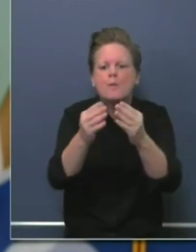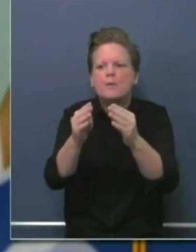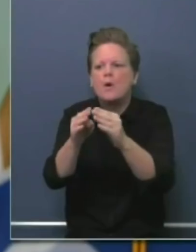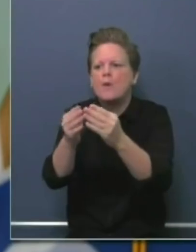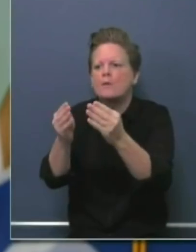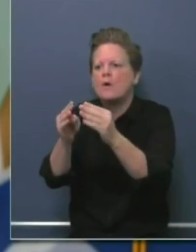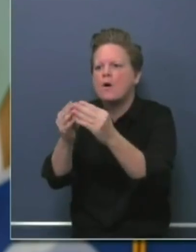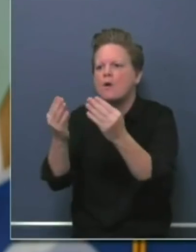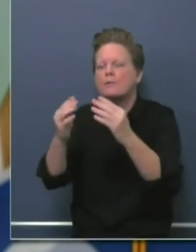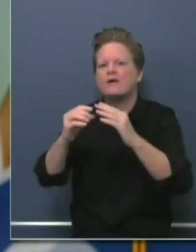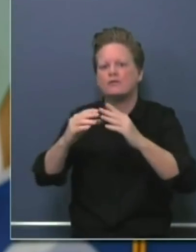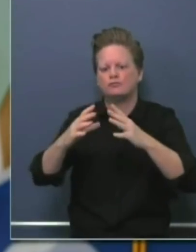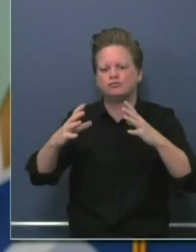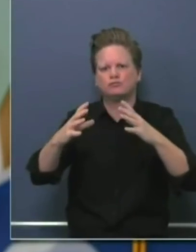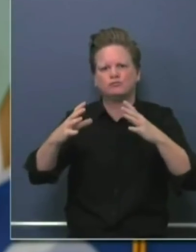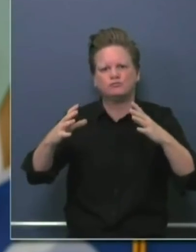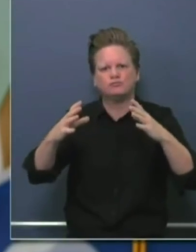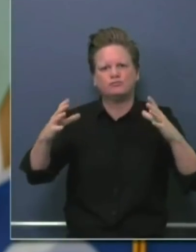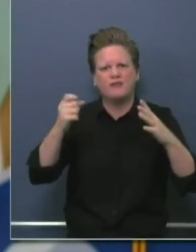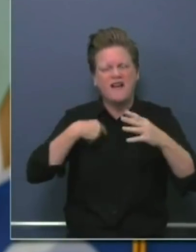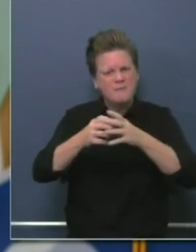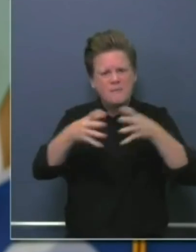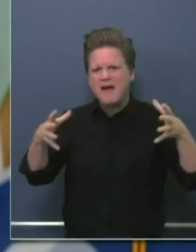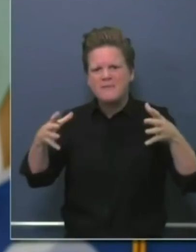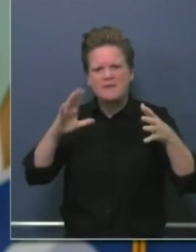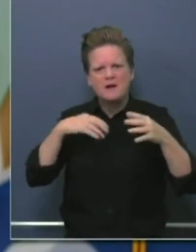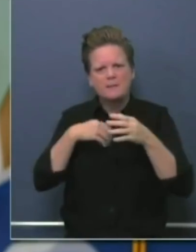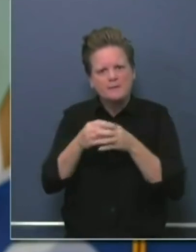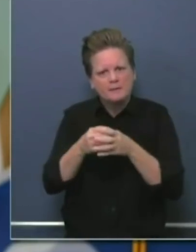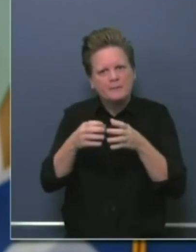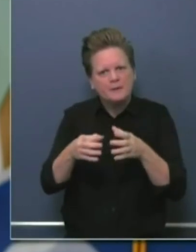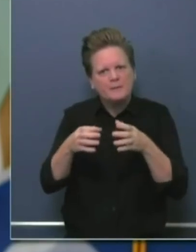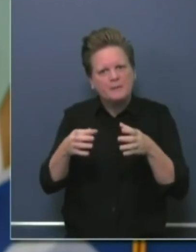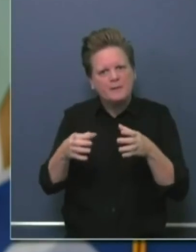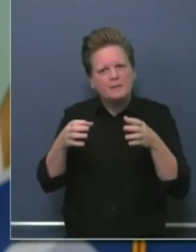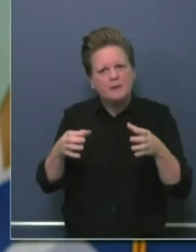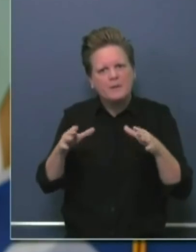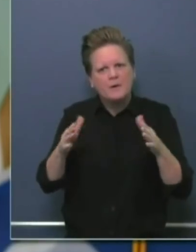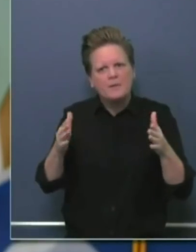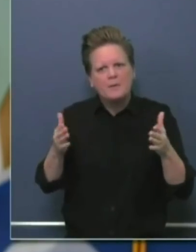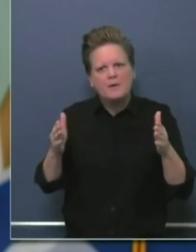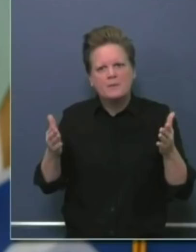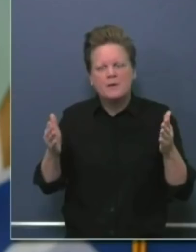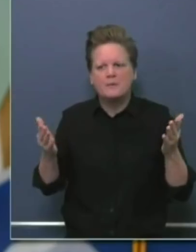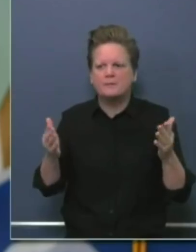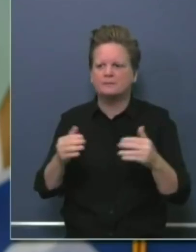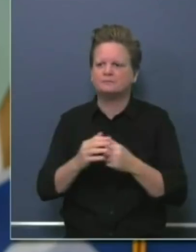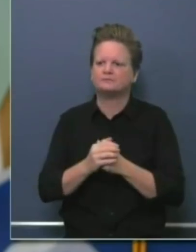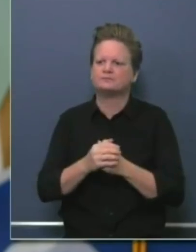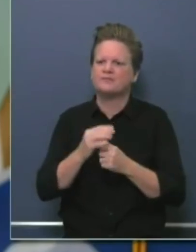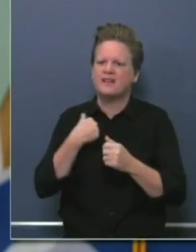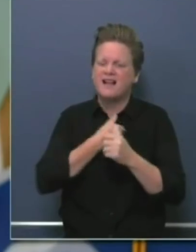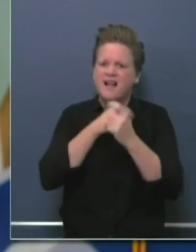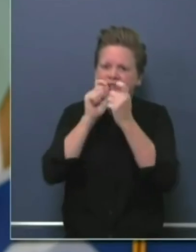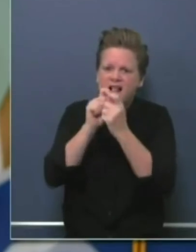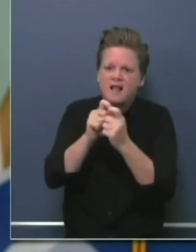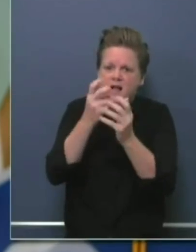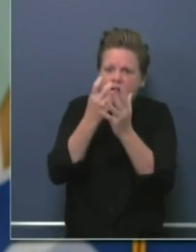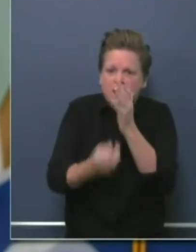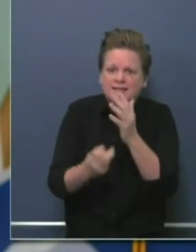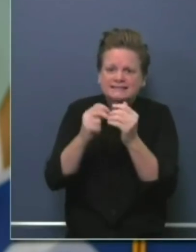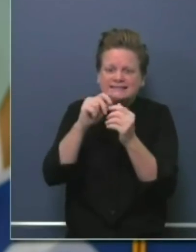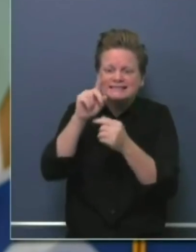California. So this is, I can assure you, without getting into the weeds, the sausage making here, people are very